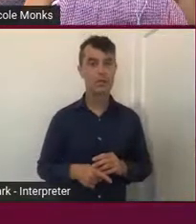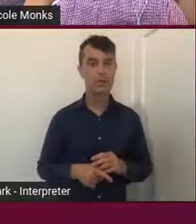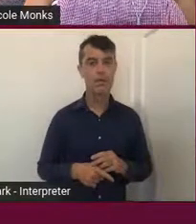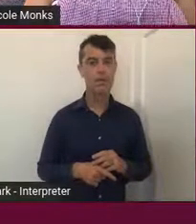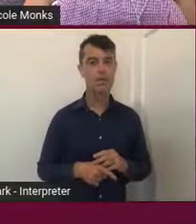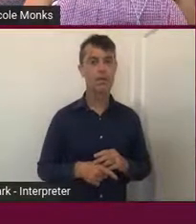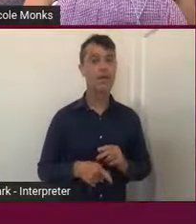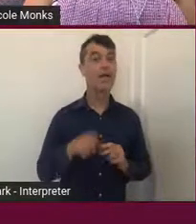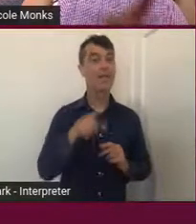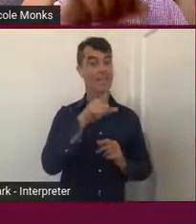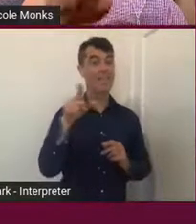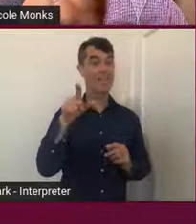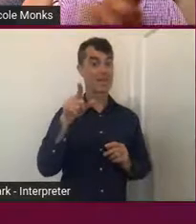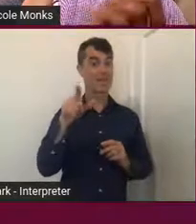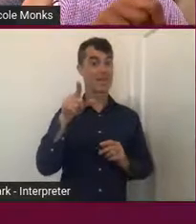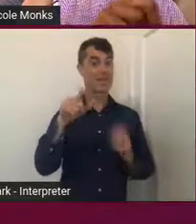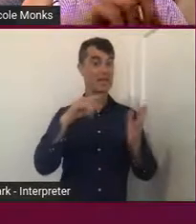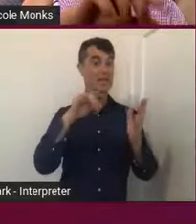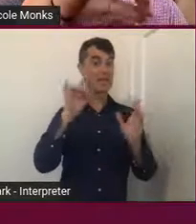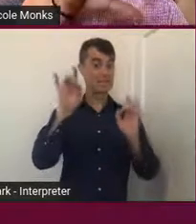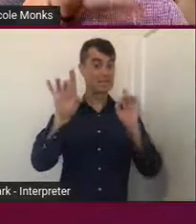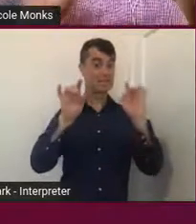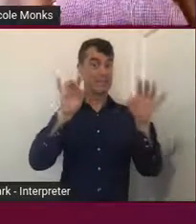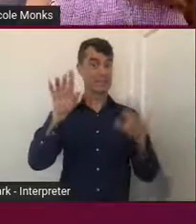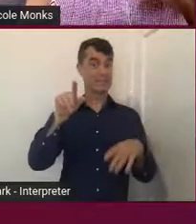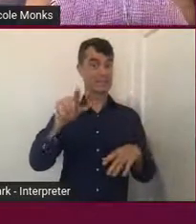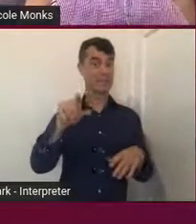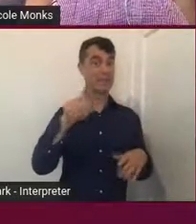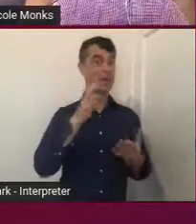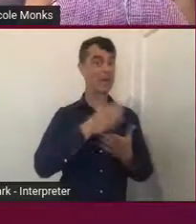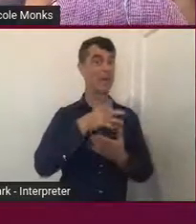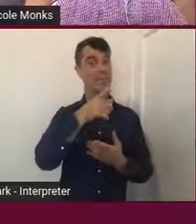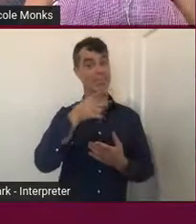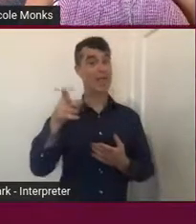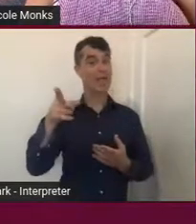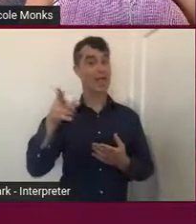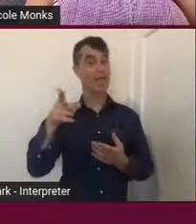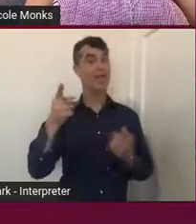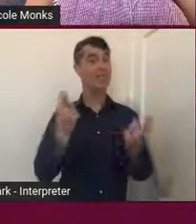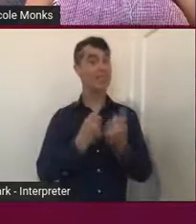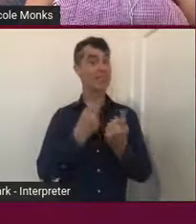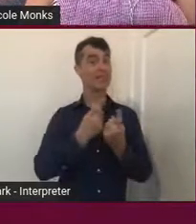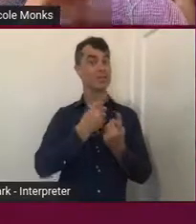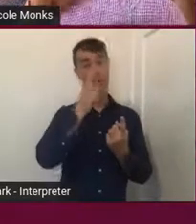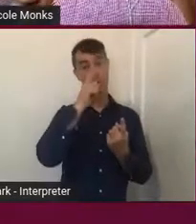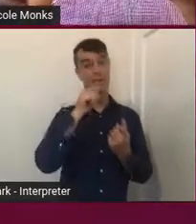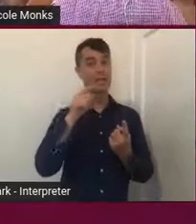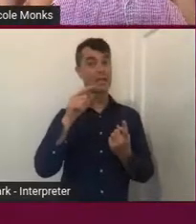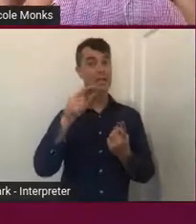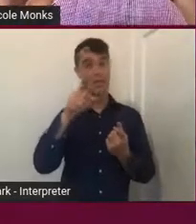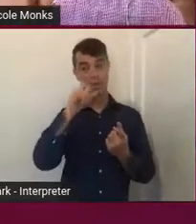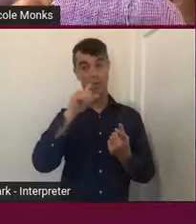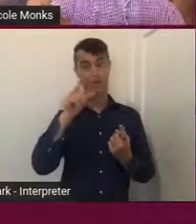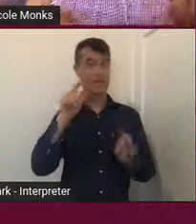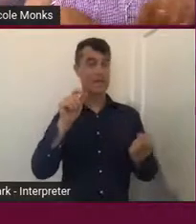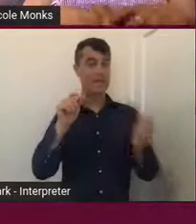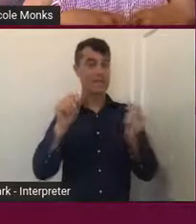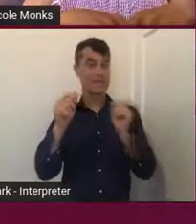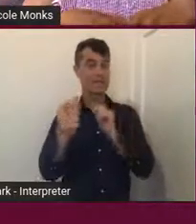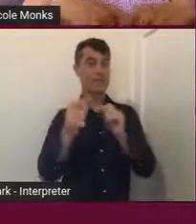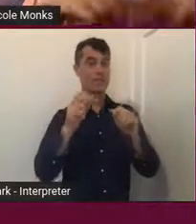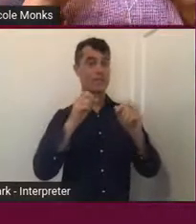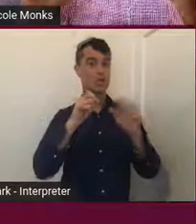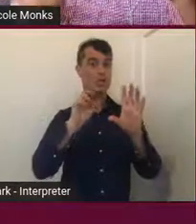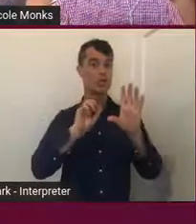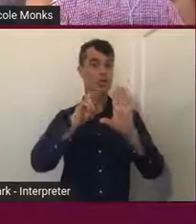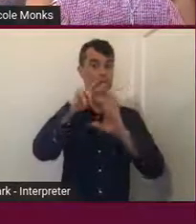So, they were the stars. The stars, and basically, they were things that could be interacted with. So, you could spin those, jump through them,